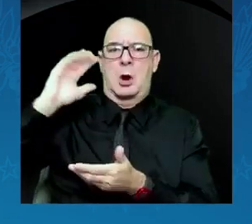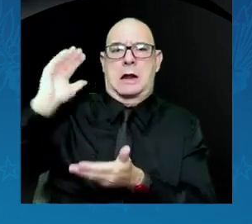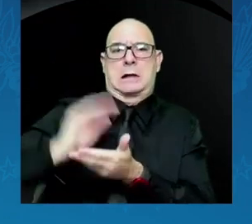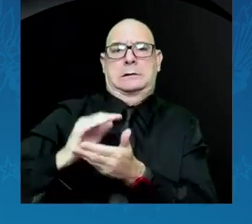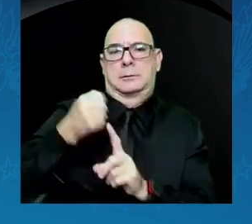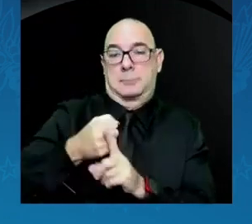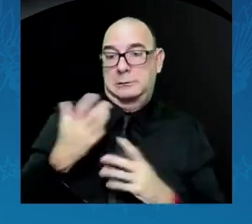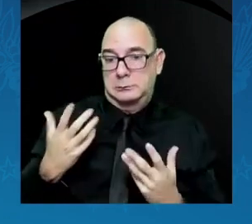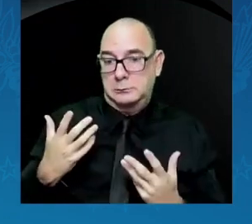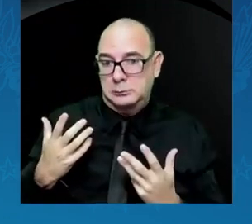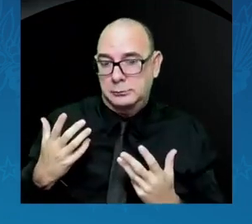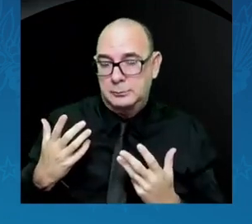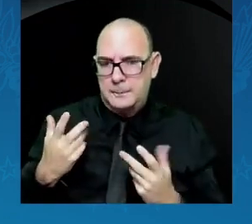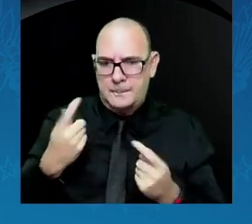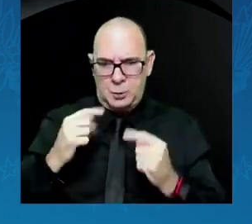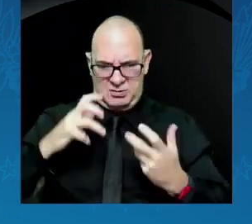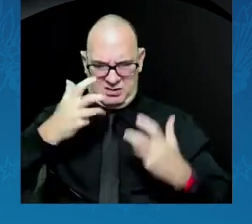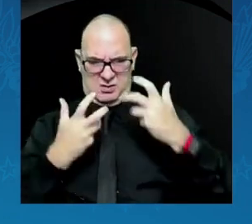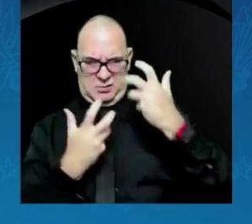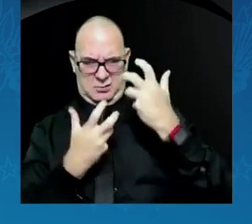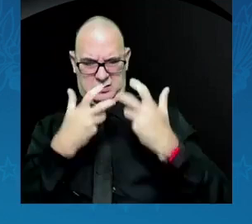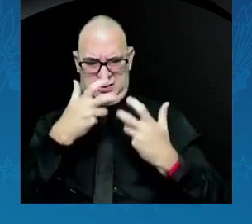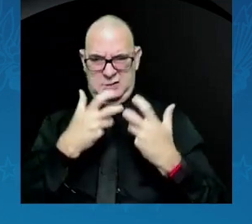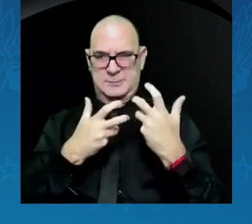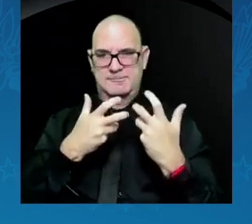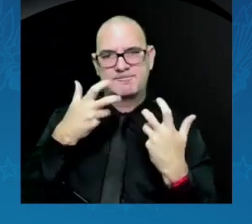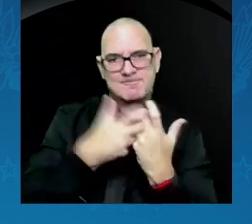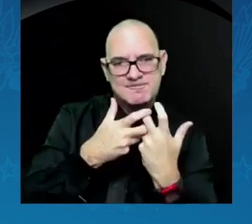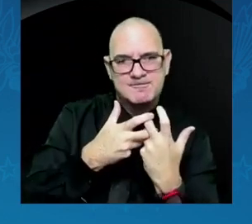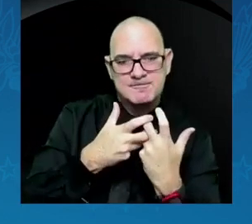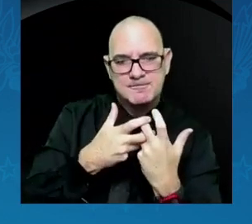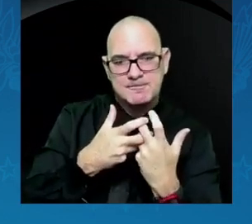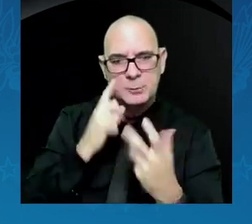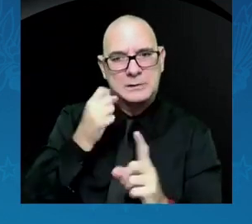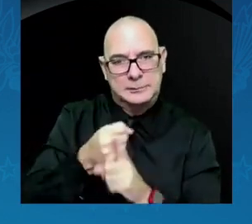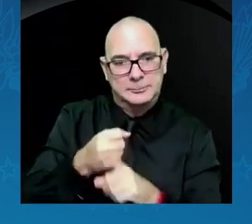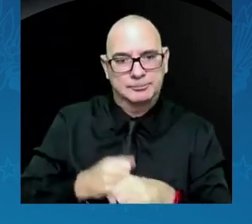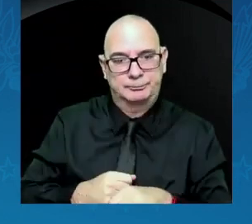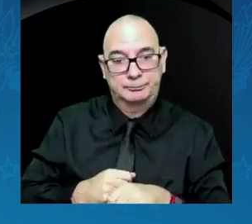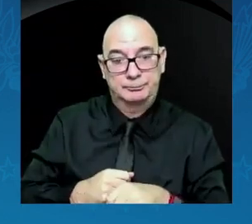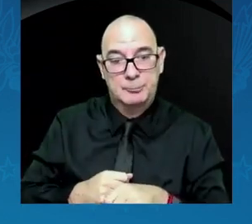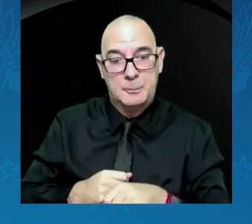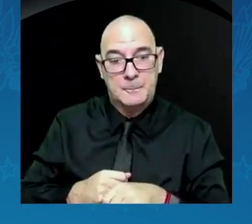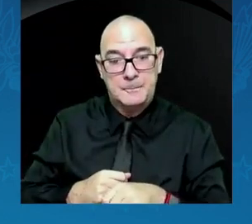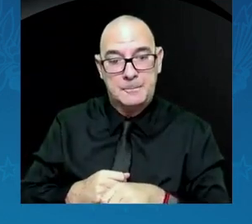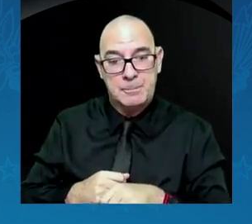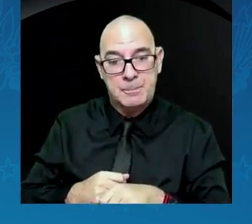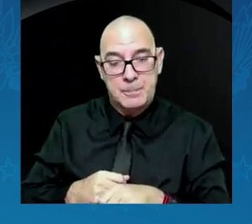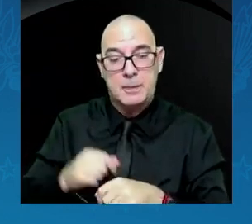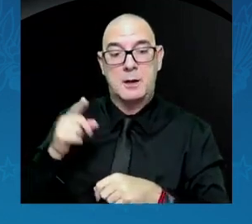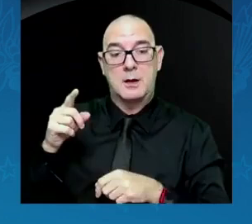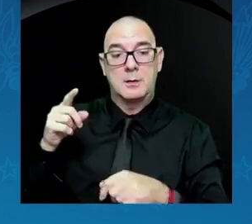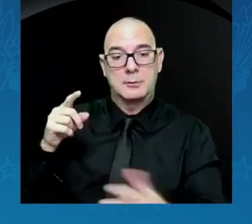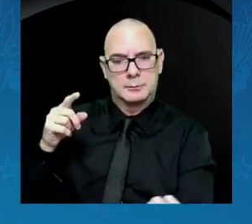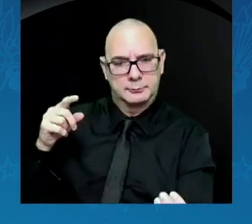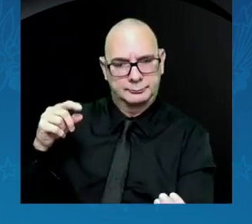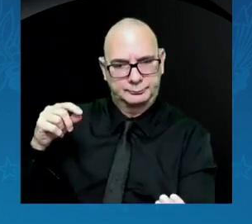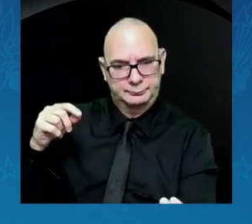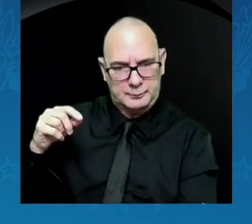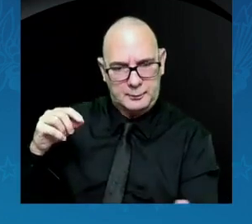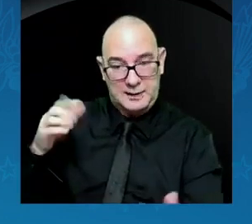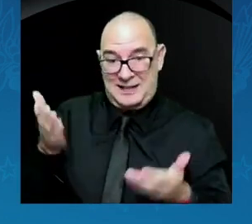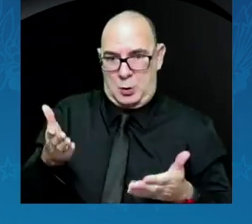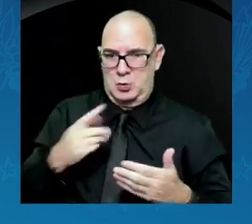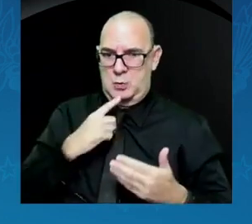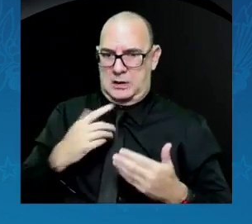the impact. Take Landsat 9, which was assembled, of course, here at Goddard and launched into